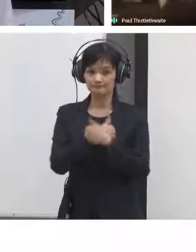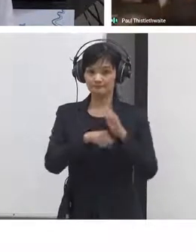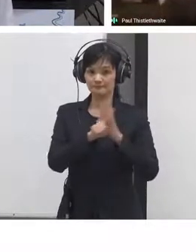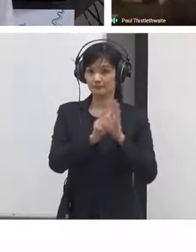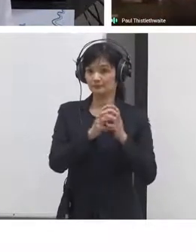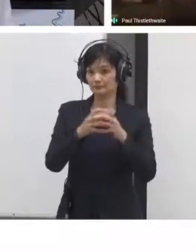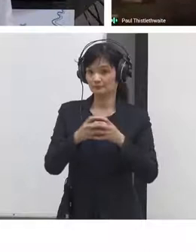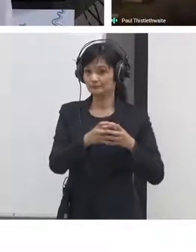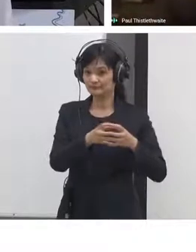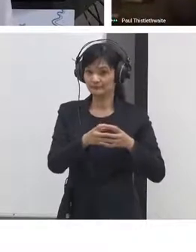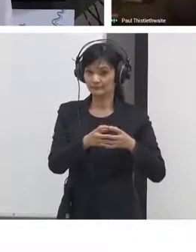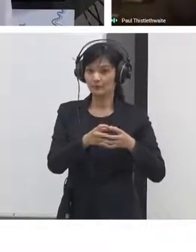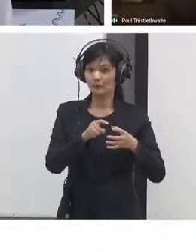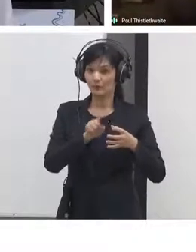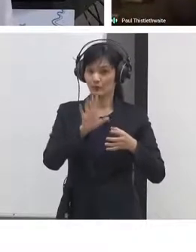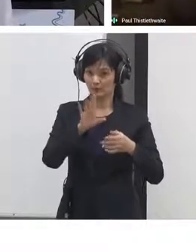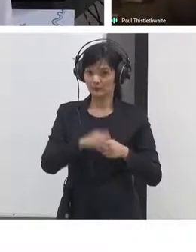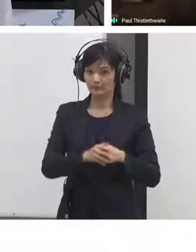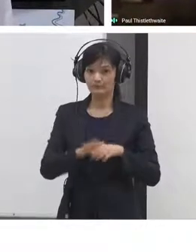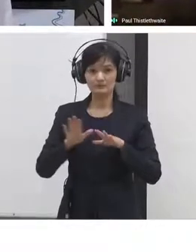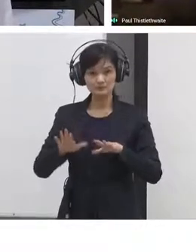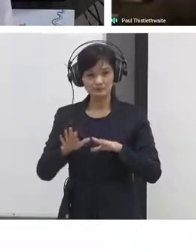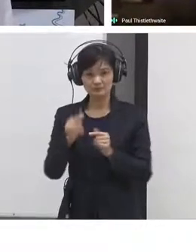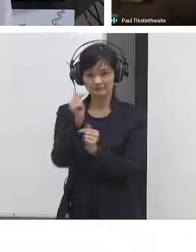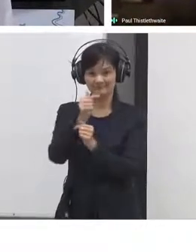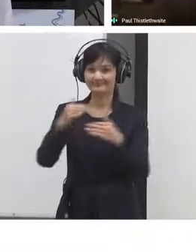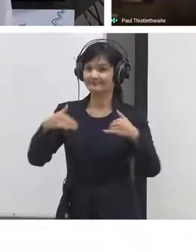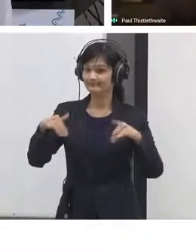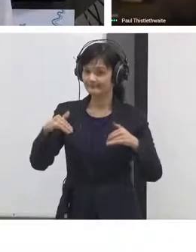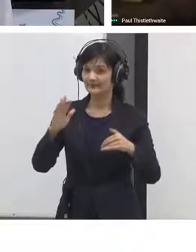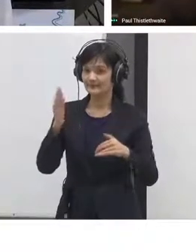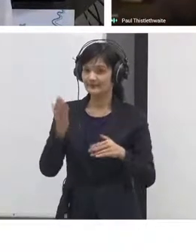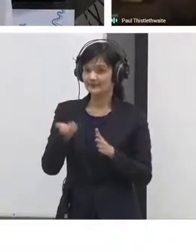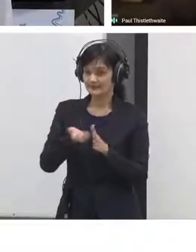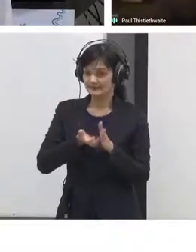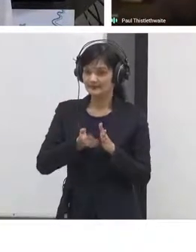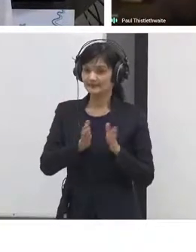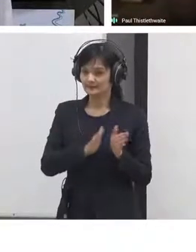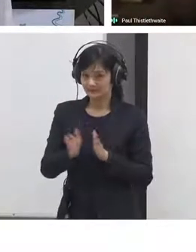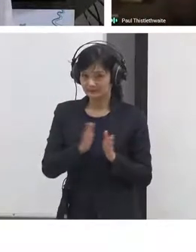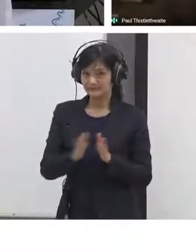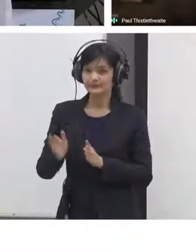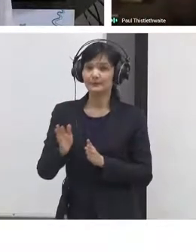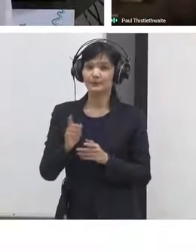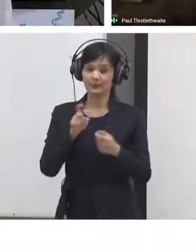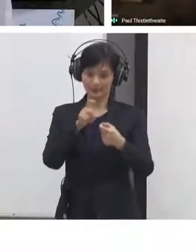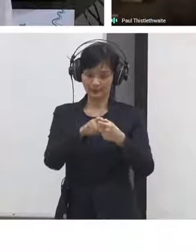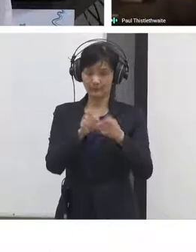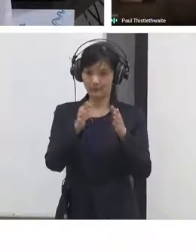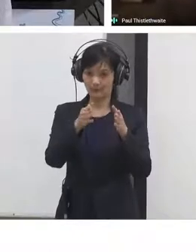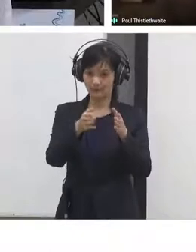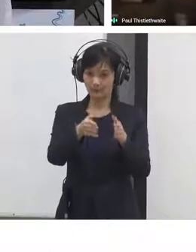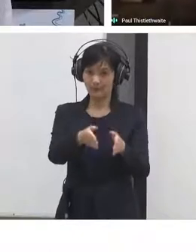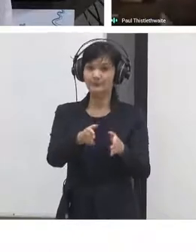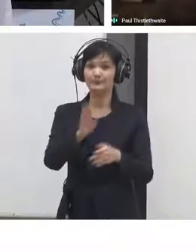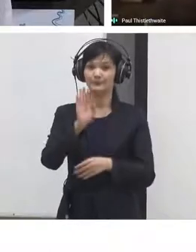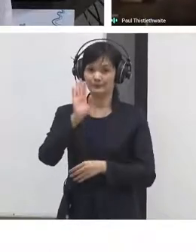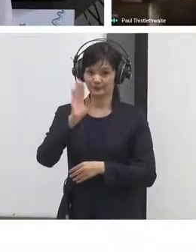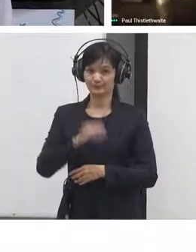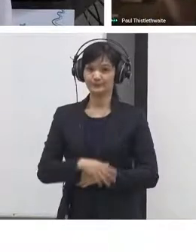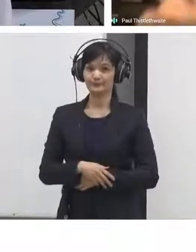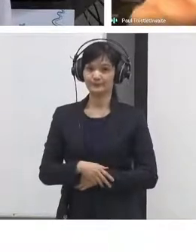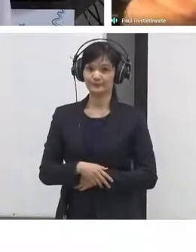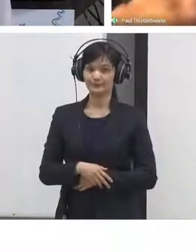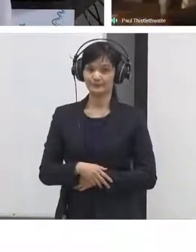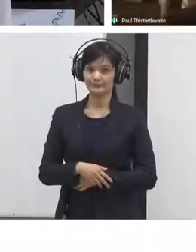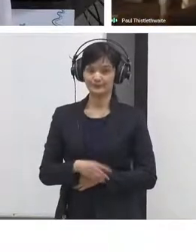perfect by a long way but it's a step in the right direction of the movement and they will make the decisions about what the strategy becomes